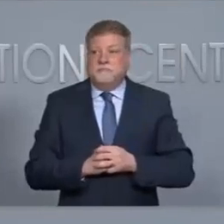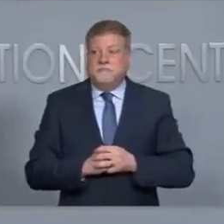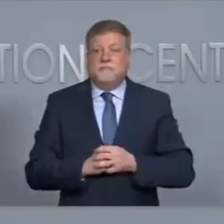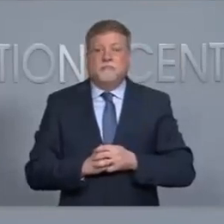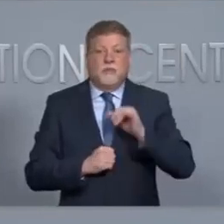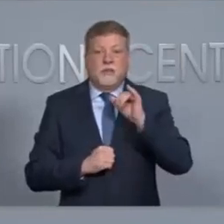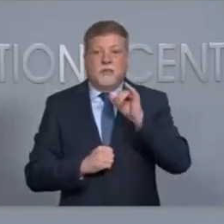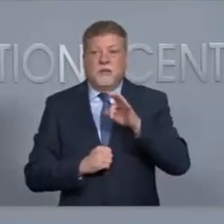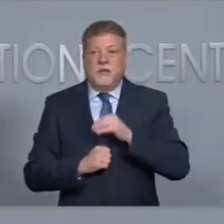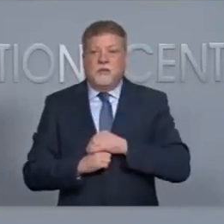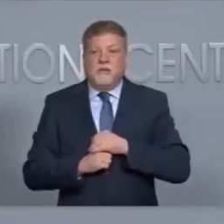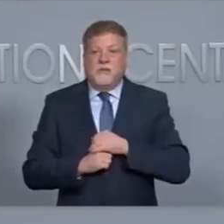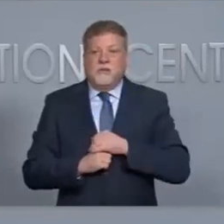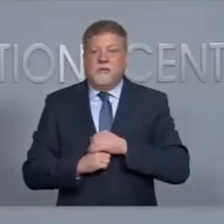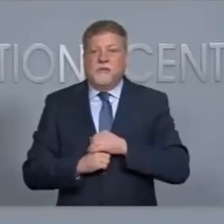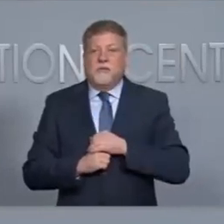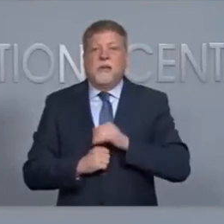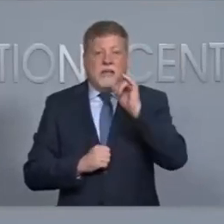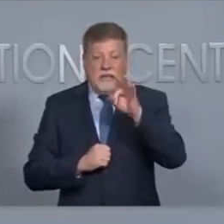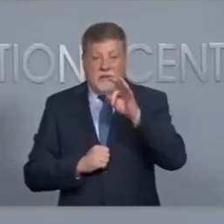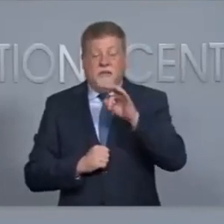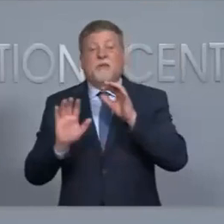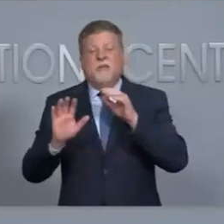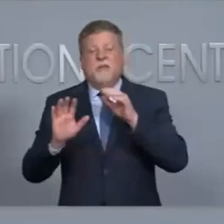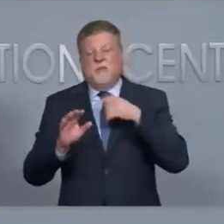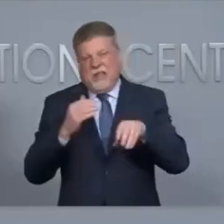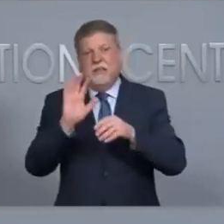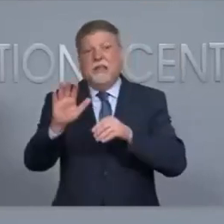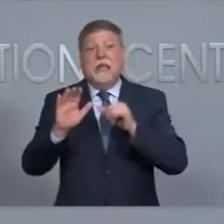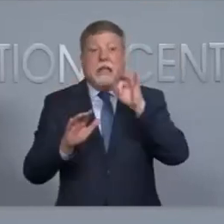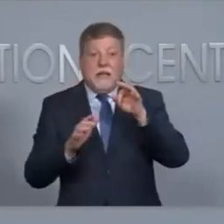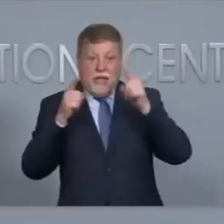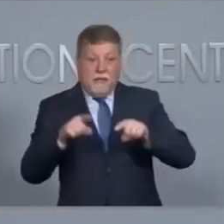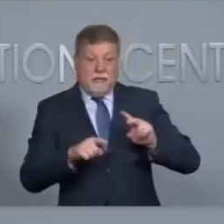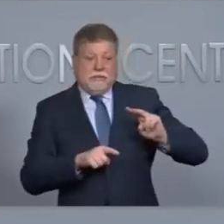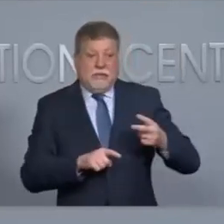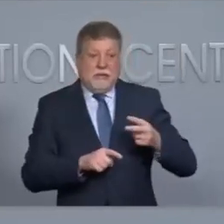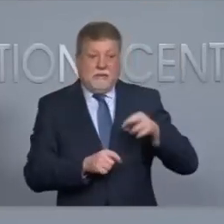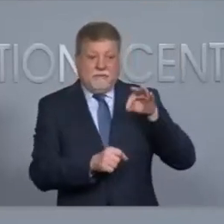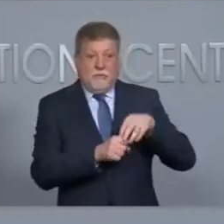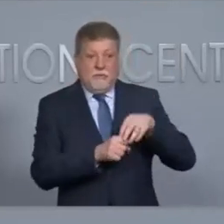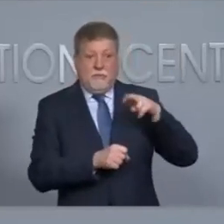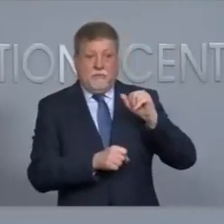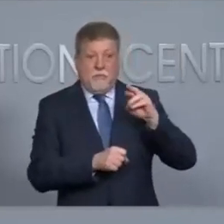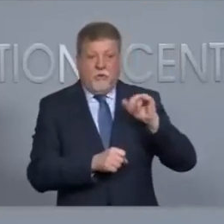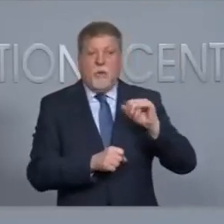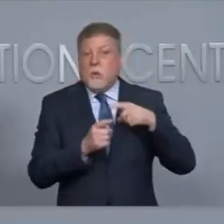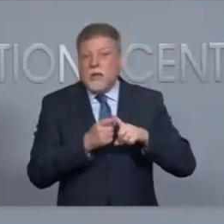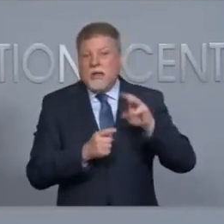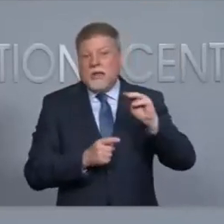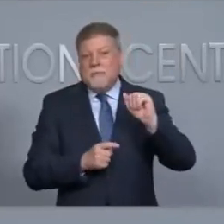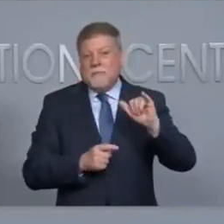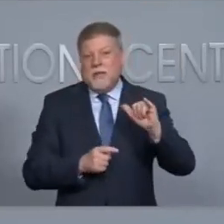if we do have a second primary I will just note sorry if we do have a second primary I will note that that date would be May the